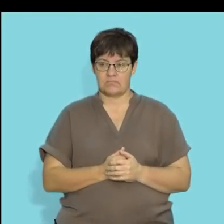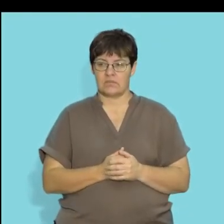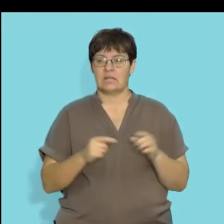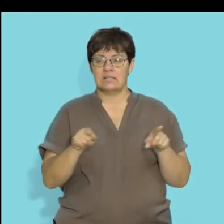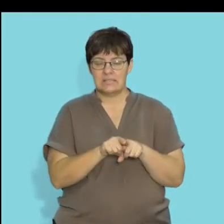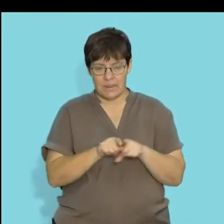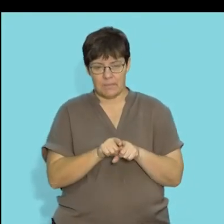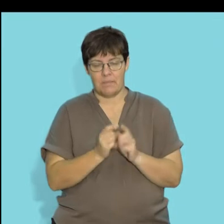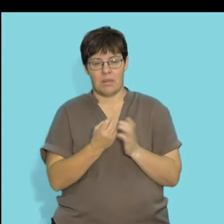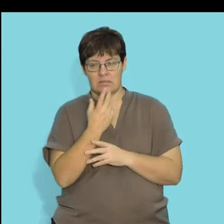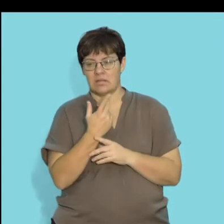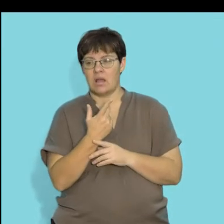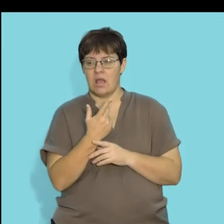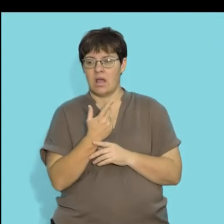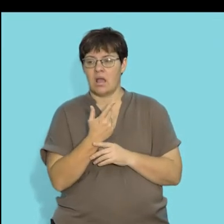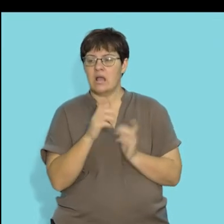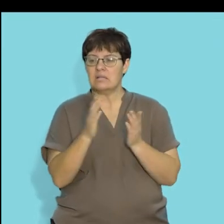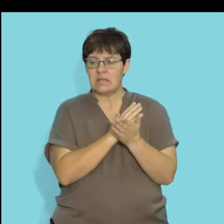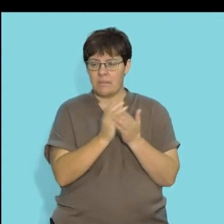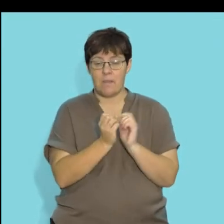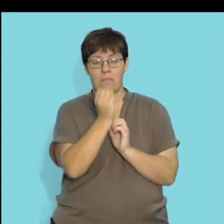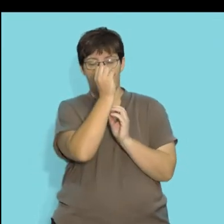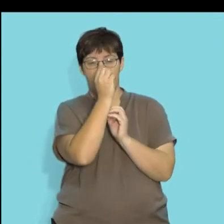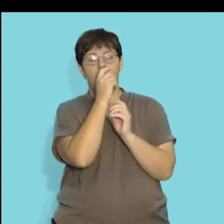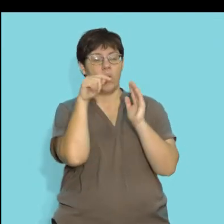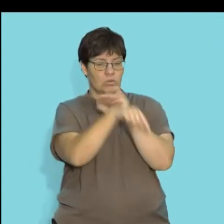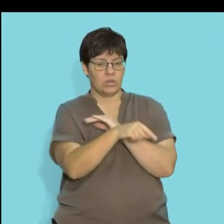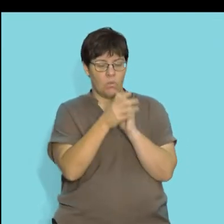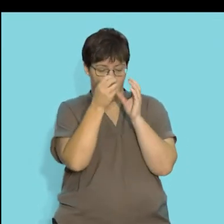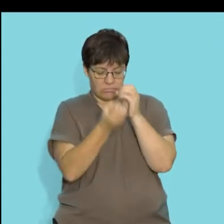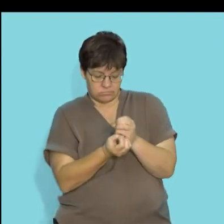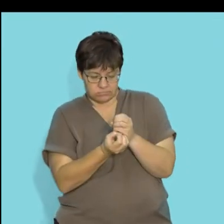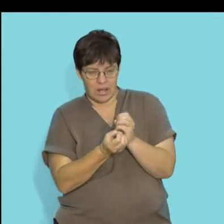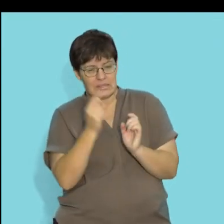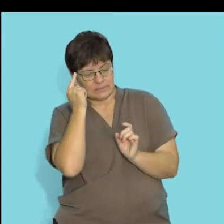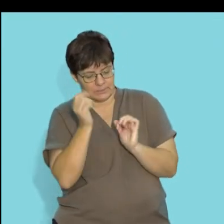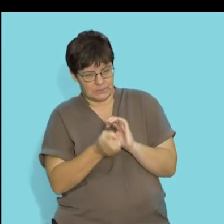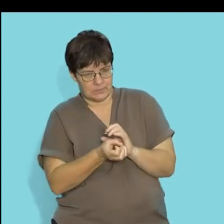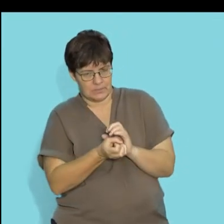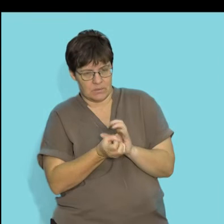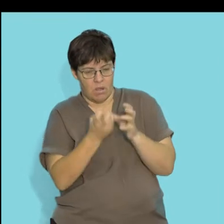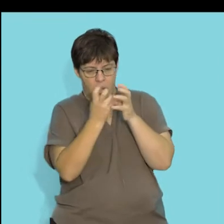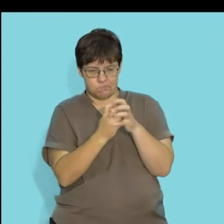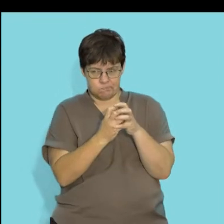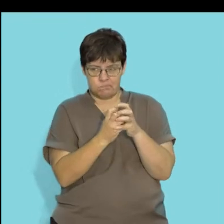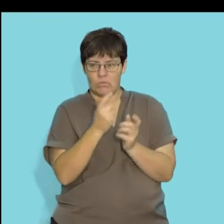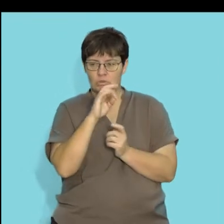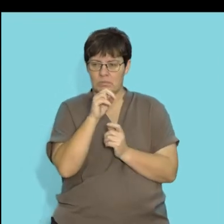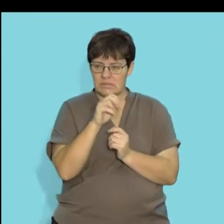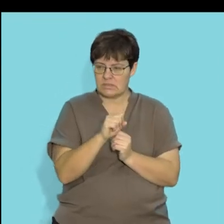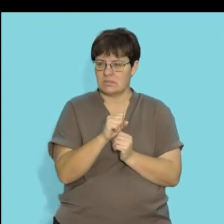We also know that some plants lose their parts above the ground and remain dormant underground in the form of bulbs,